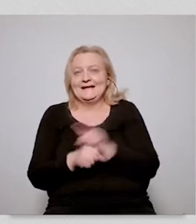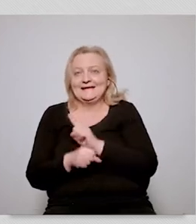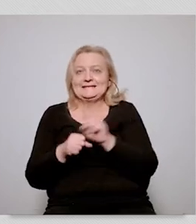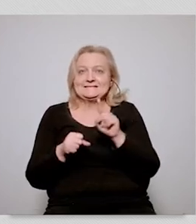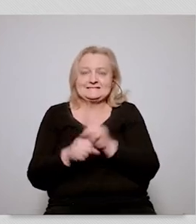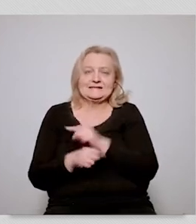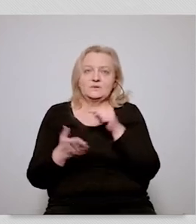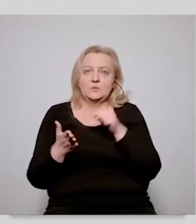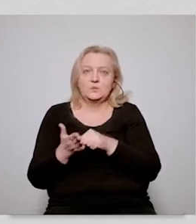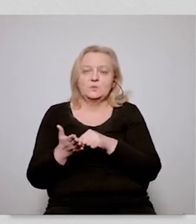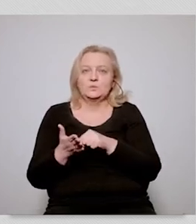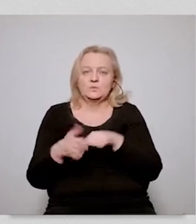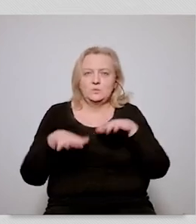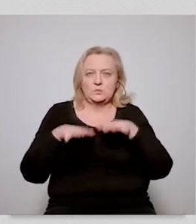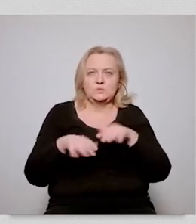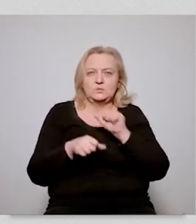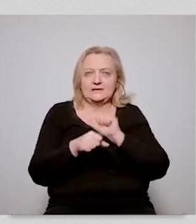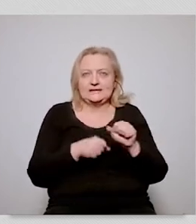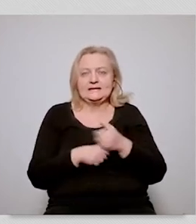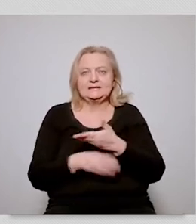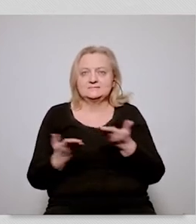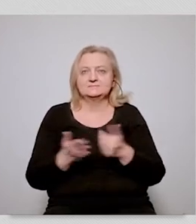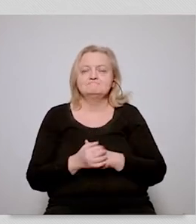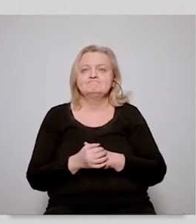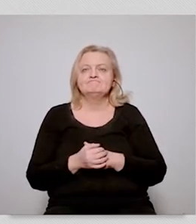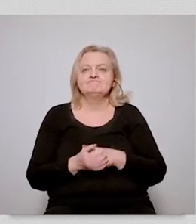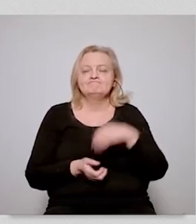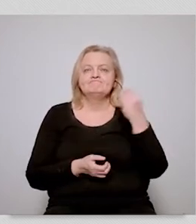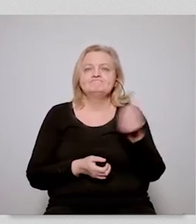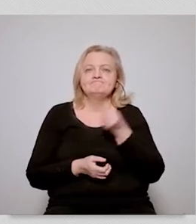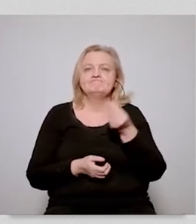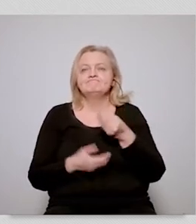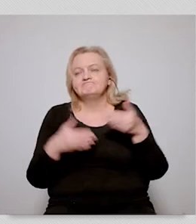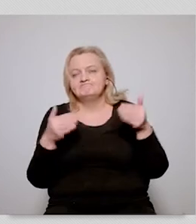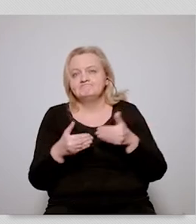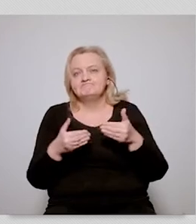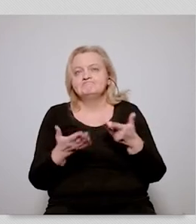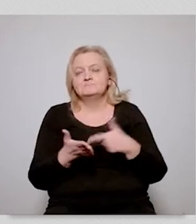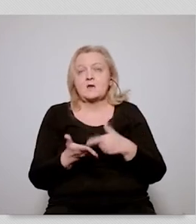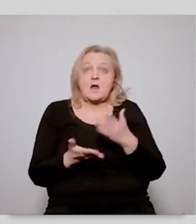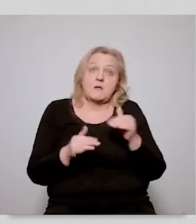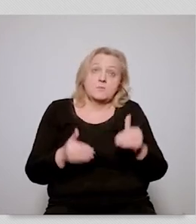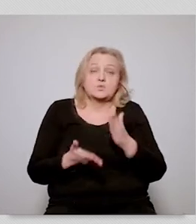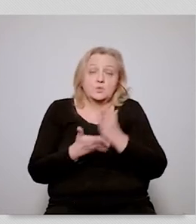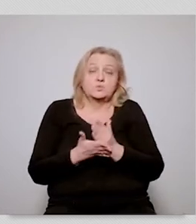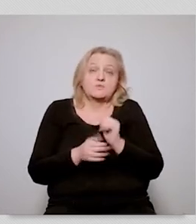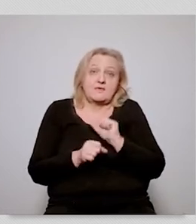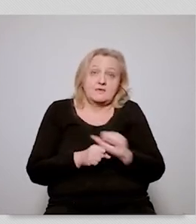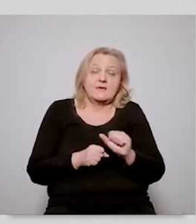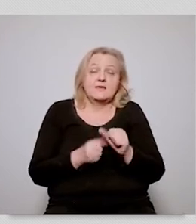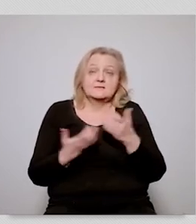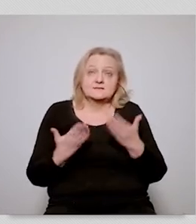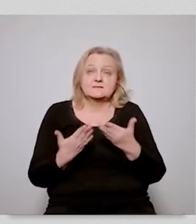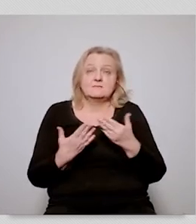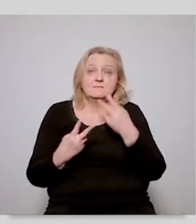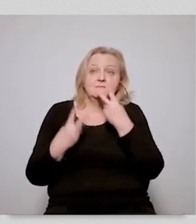there is a number of different traps and they are already